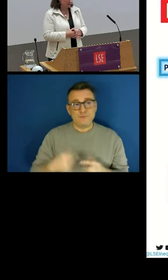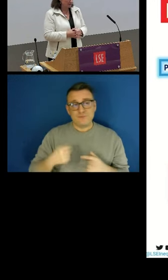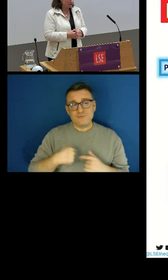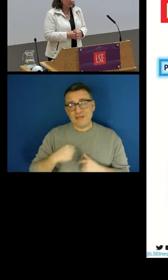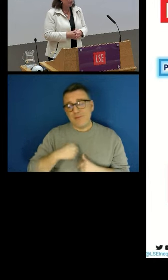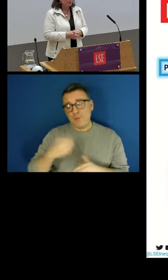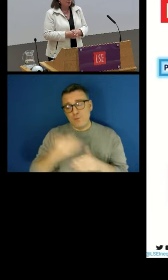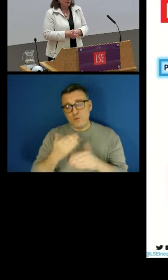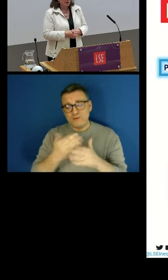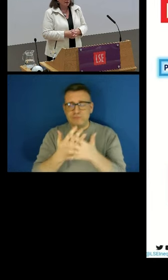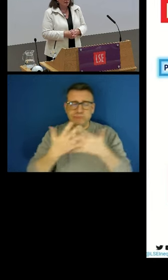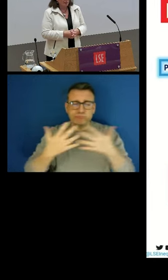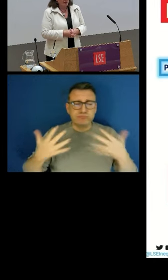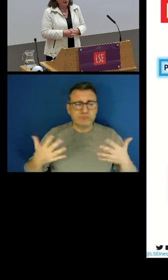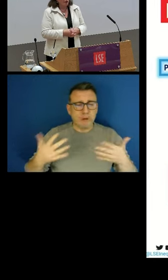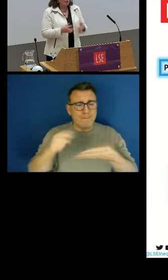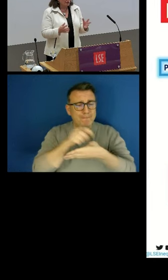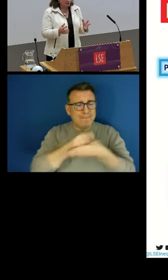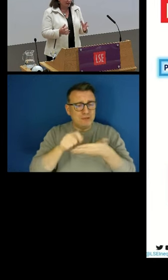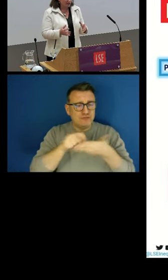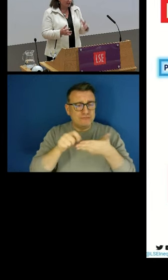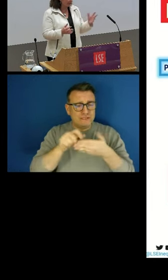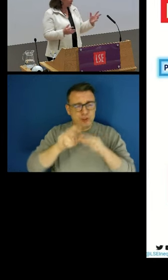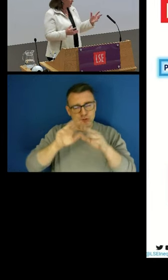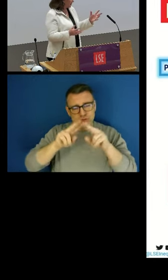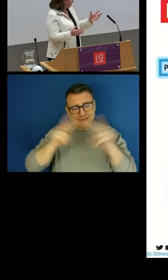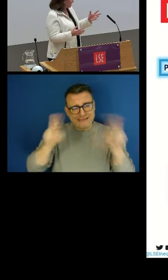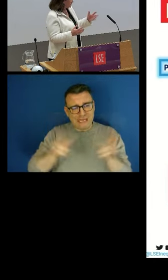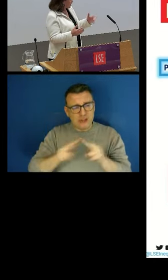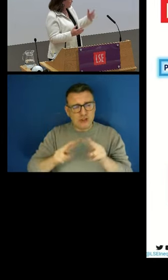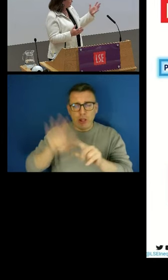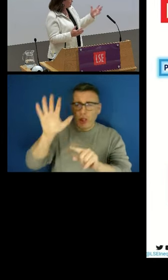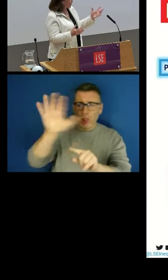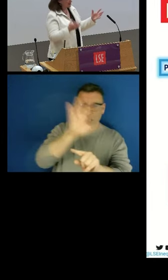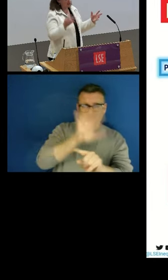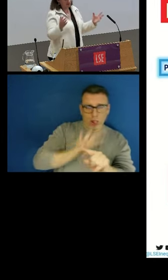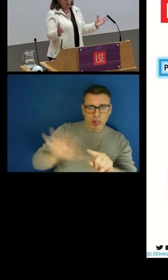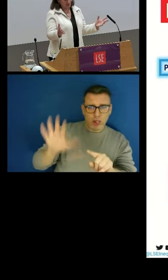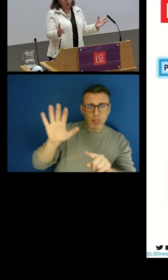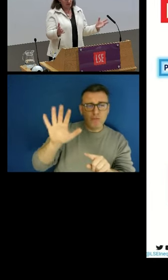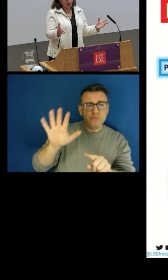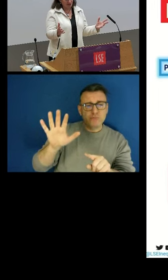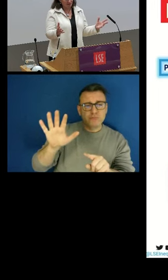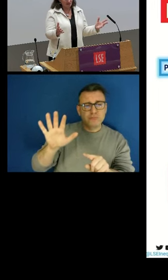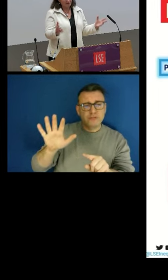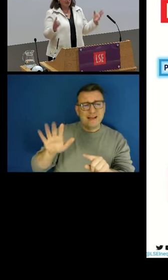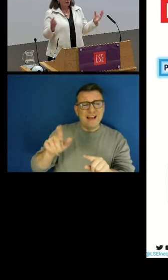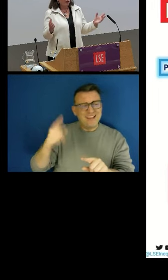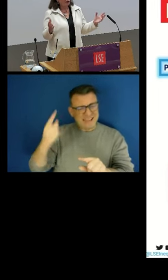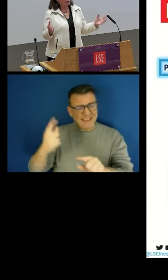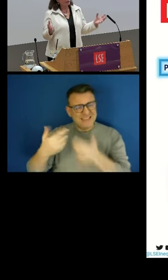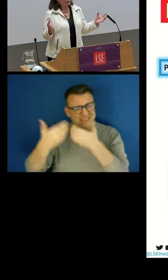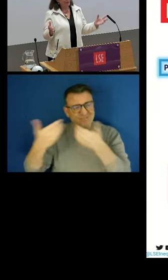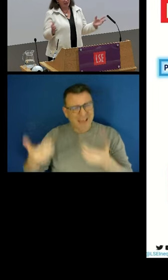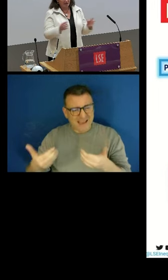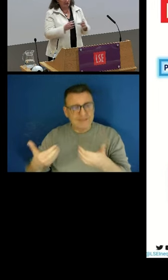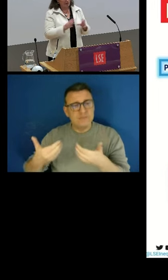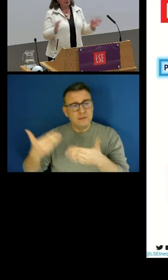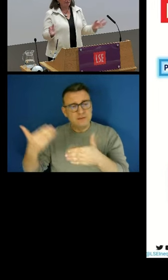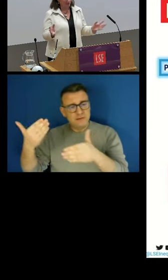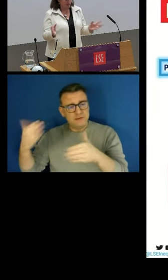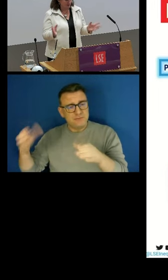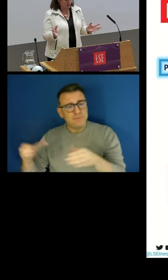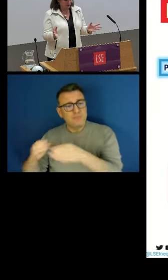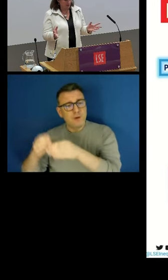in different countries. They are often divided into a department of work and a department of pension. Often they